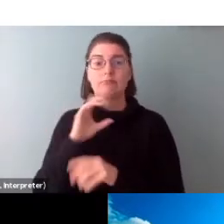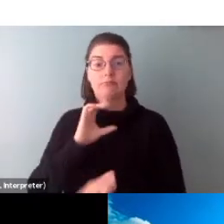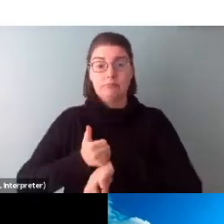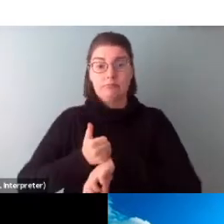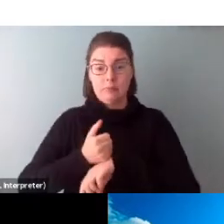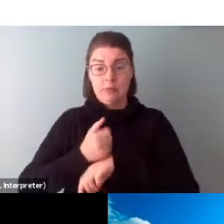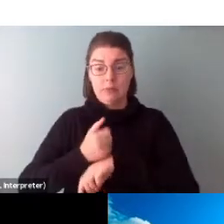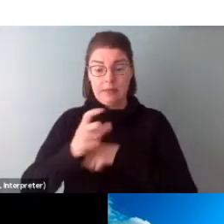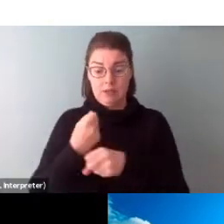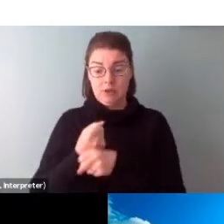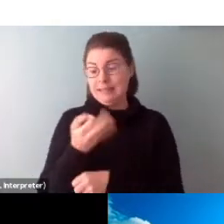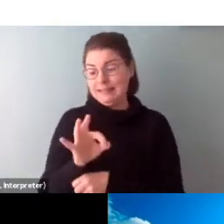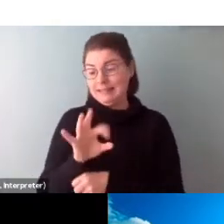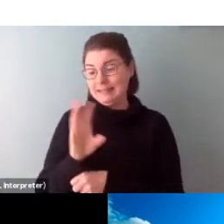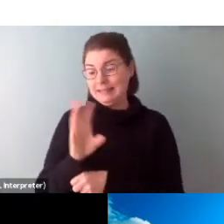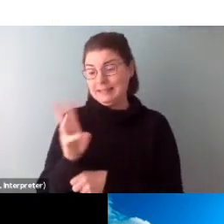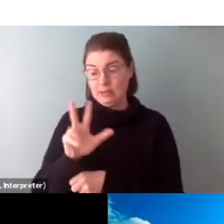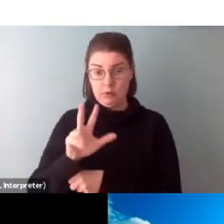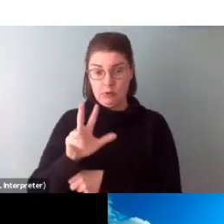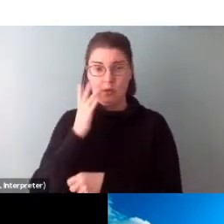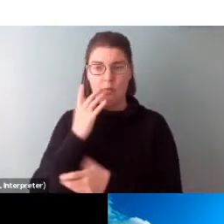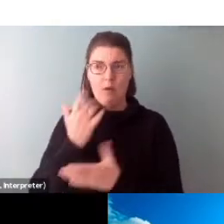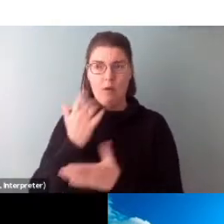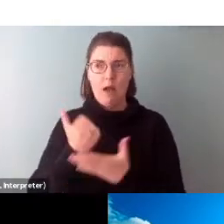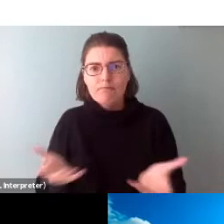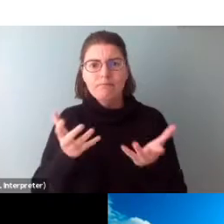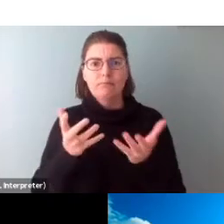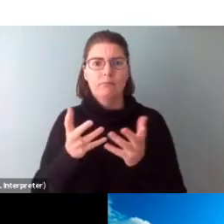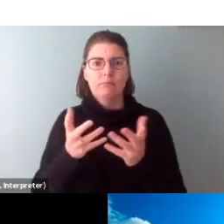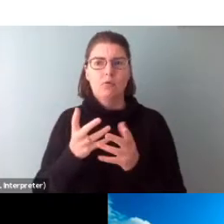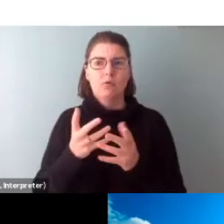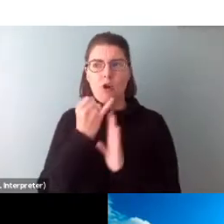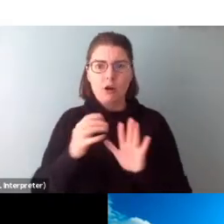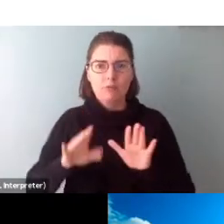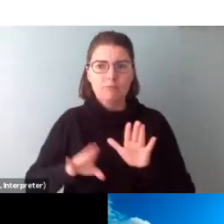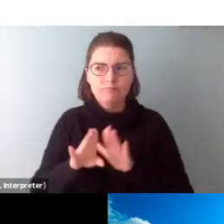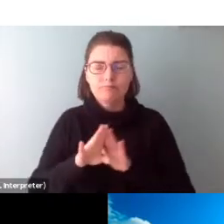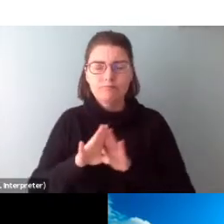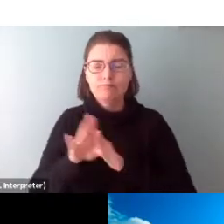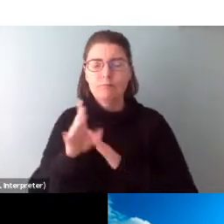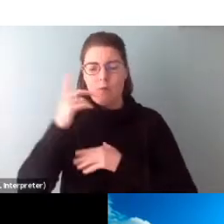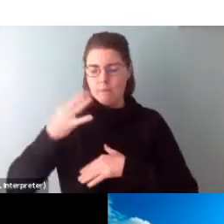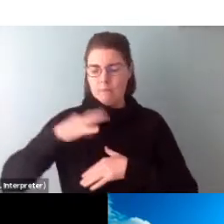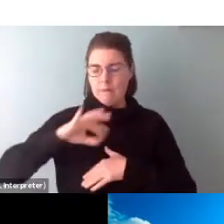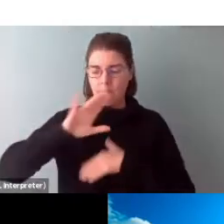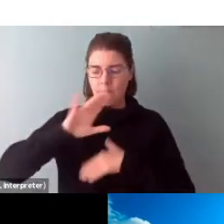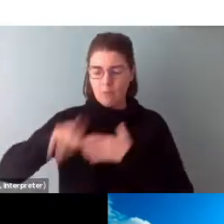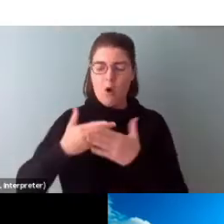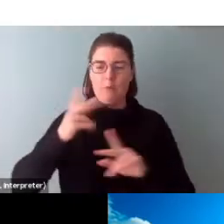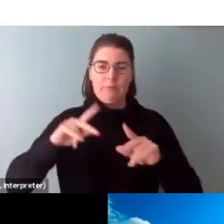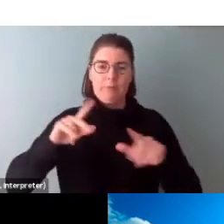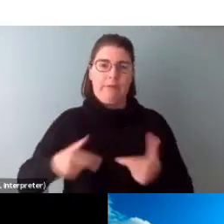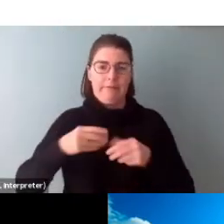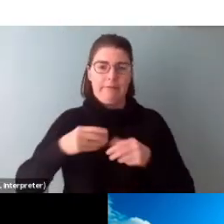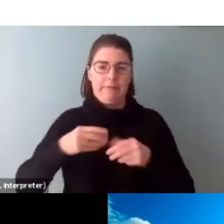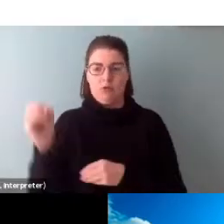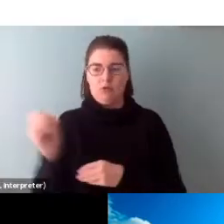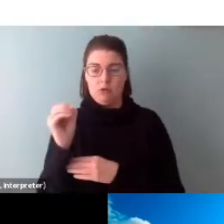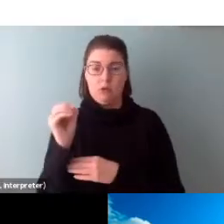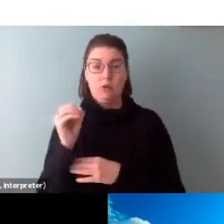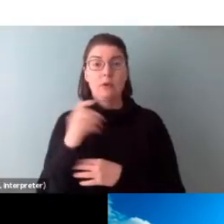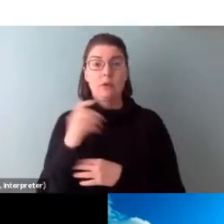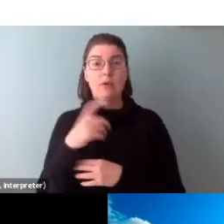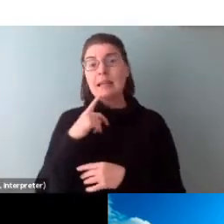1963 to foster the creation and production of art for the benefit of all Ontarians. In fiscal year